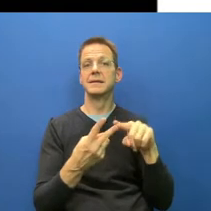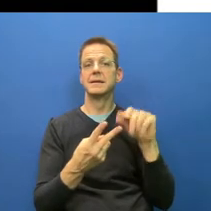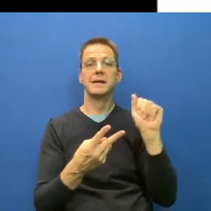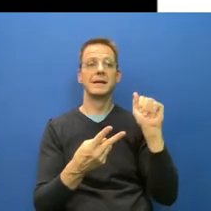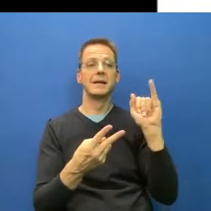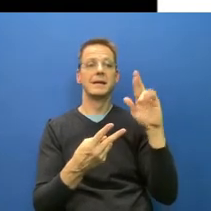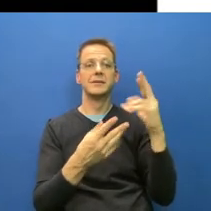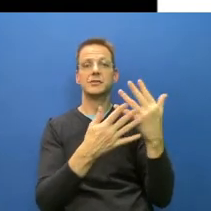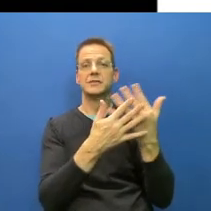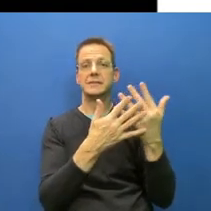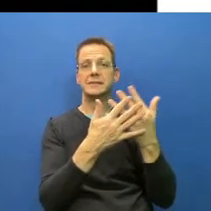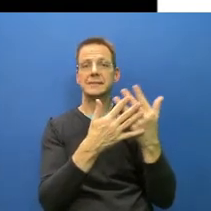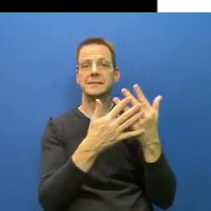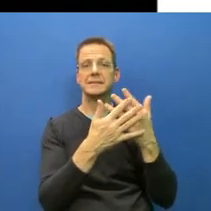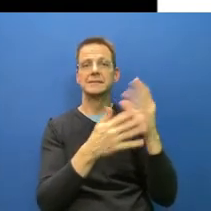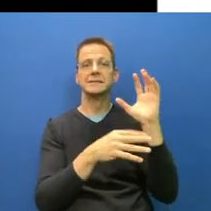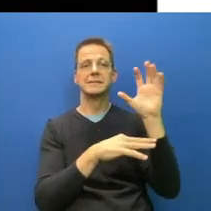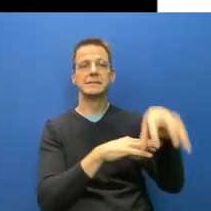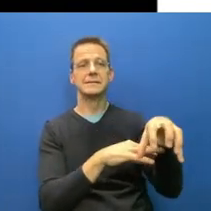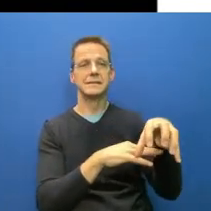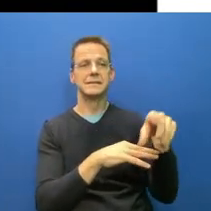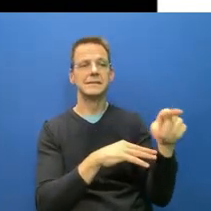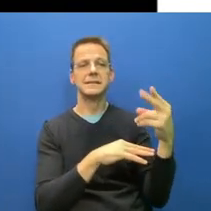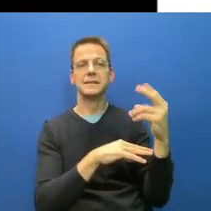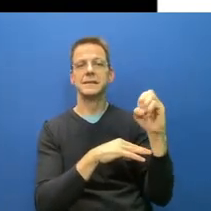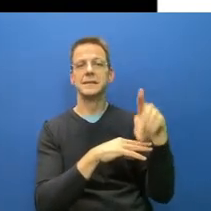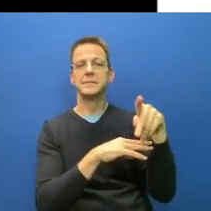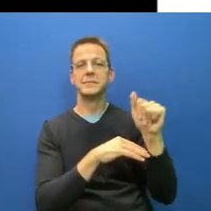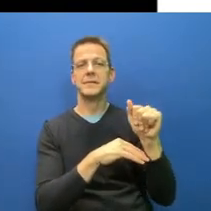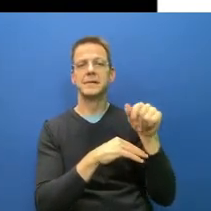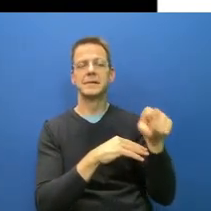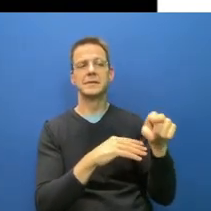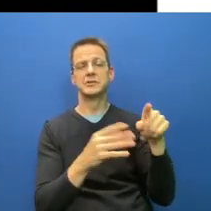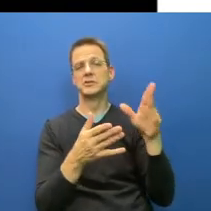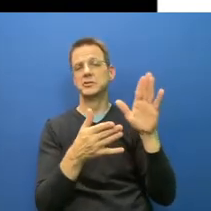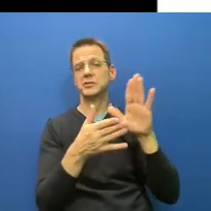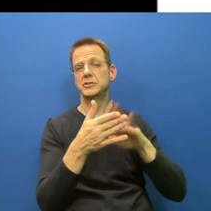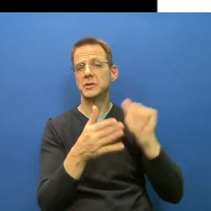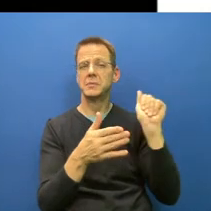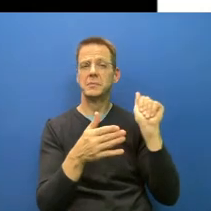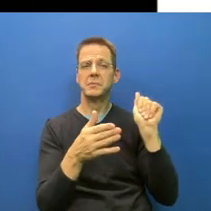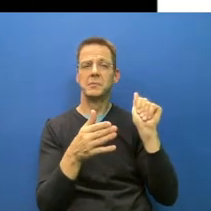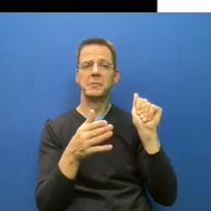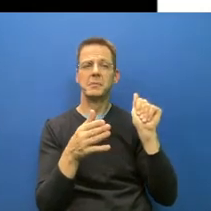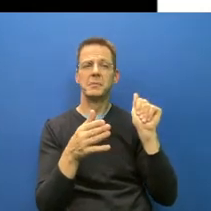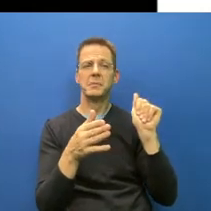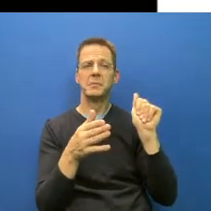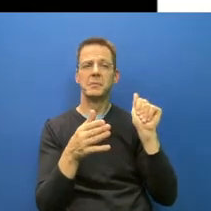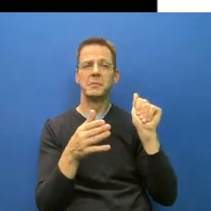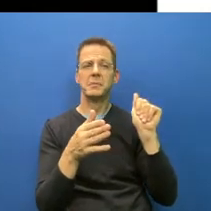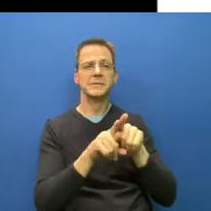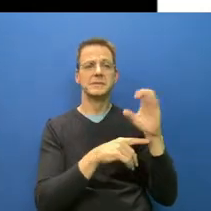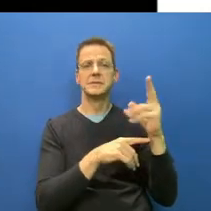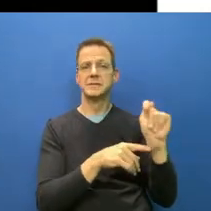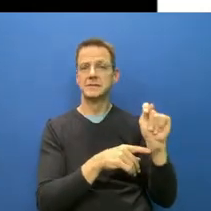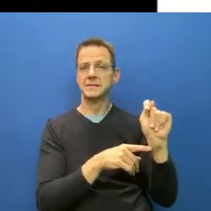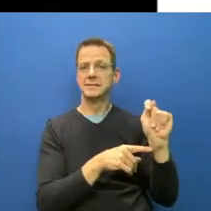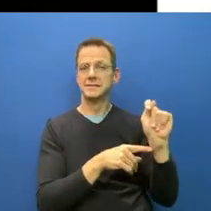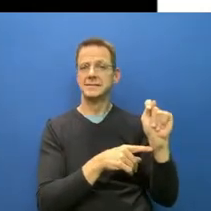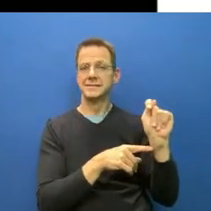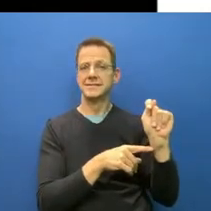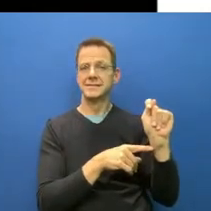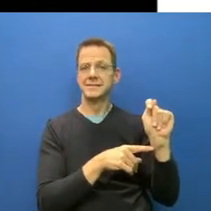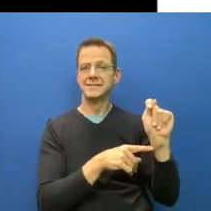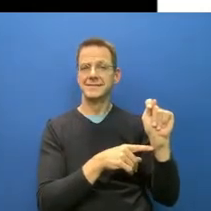scheme of everything. And 95 respirators in all indoor places. And most of our approach is